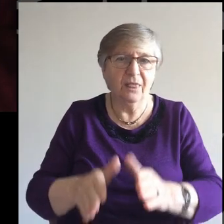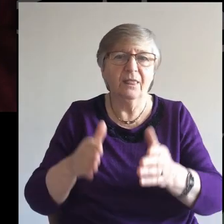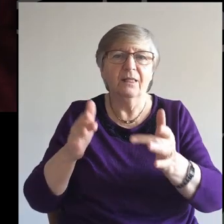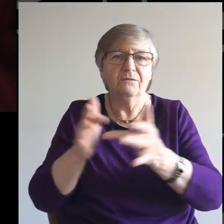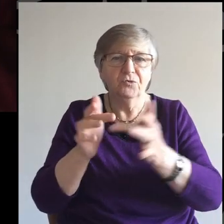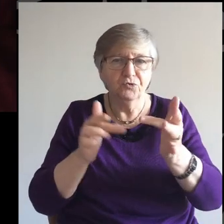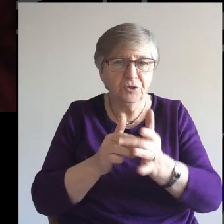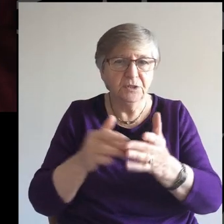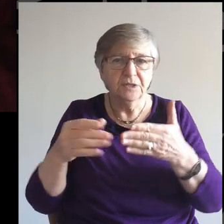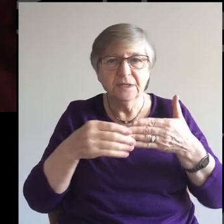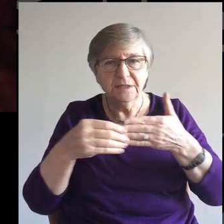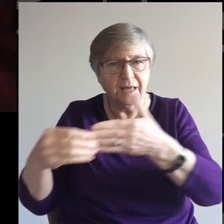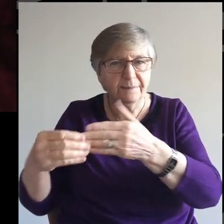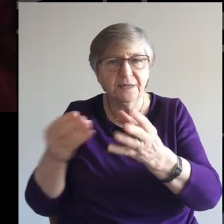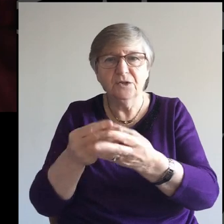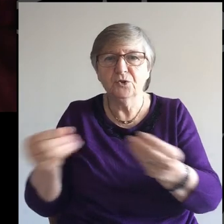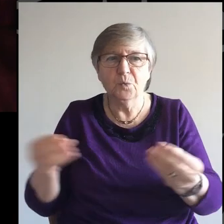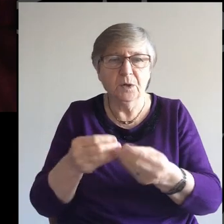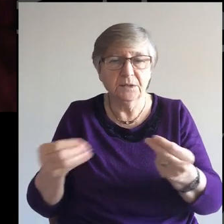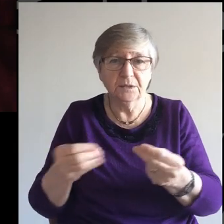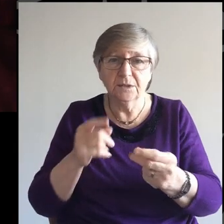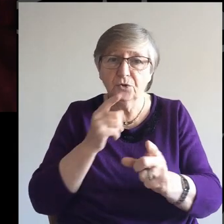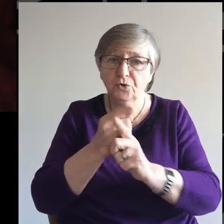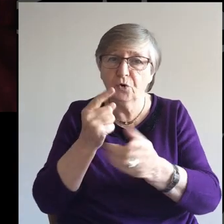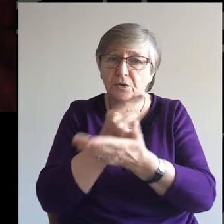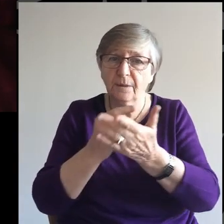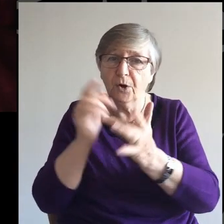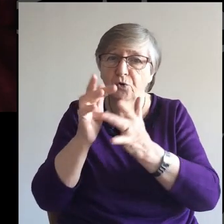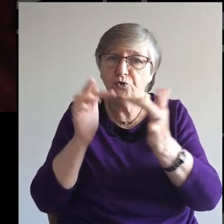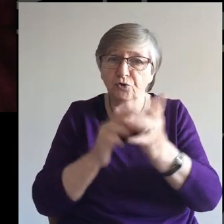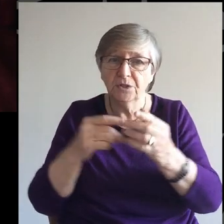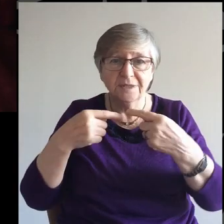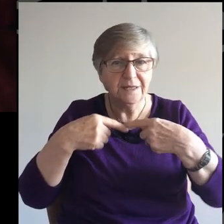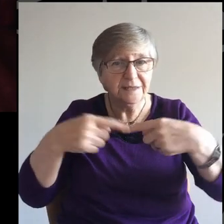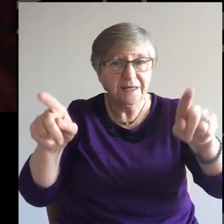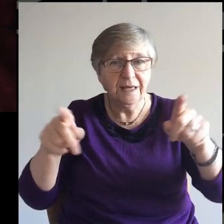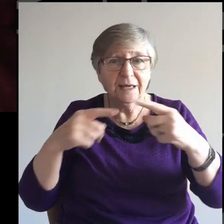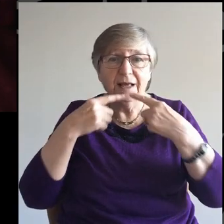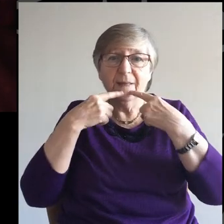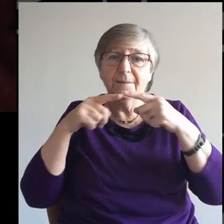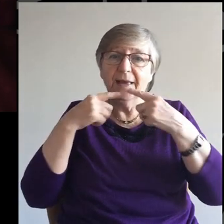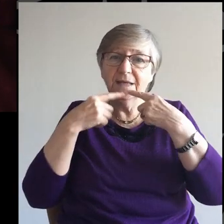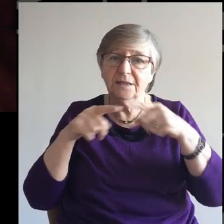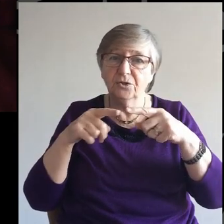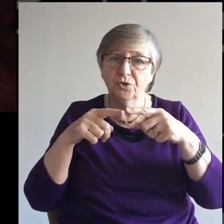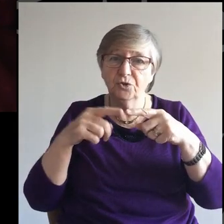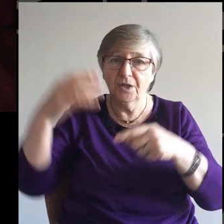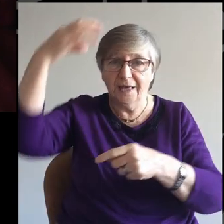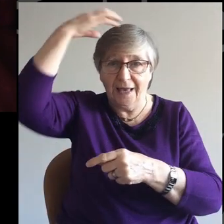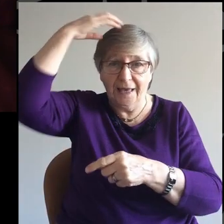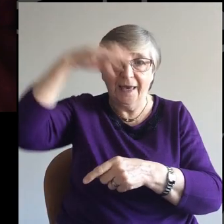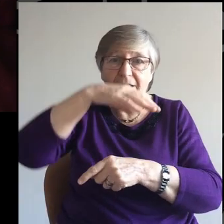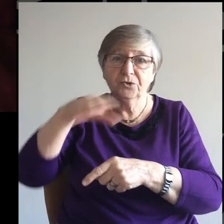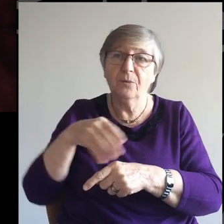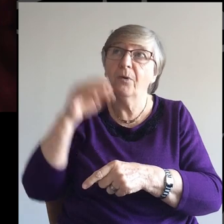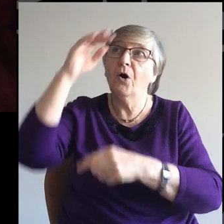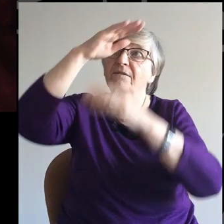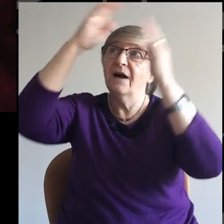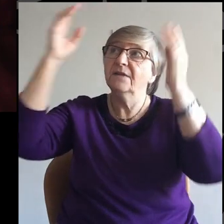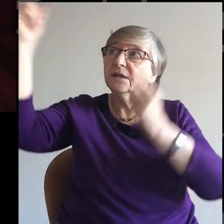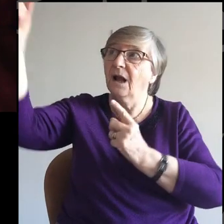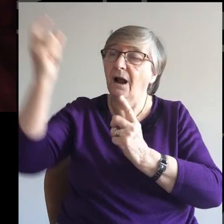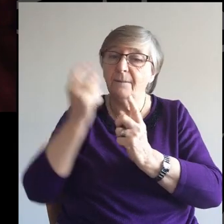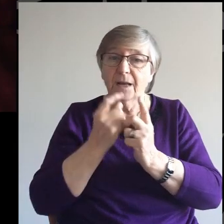temptations in the wilderness. He then speaks of Jesus taking out this message of the kingdom of God, the kingdom of heaven having come